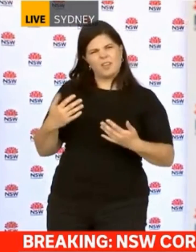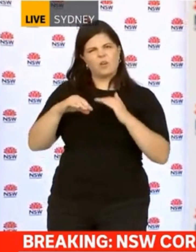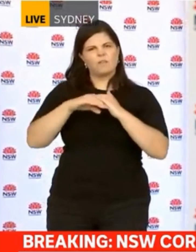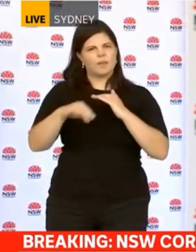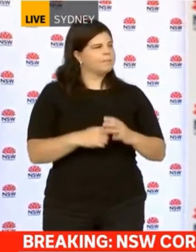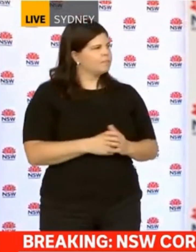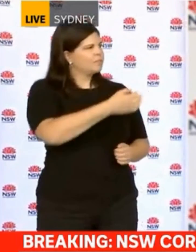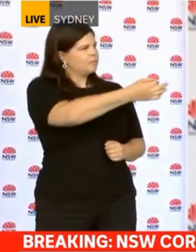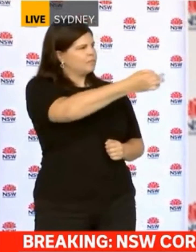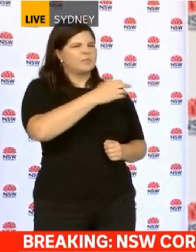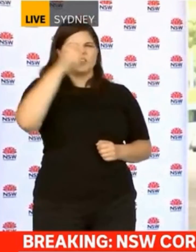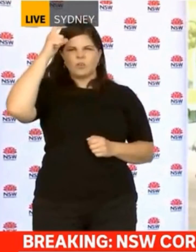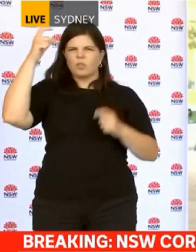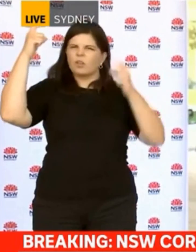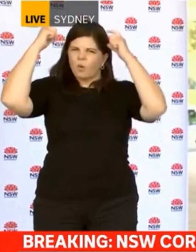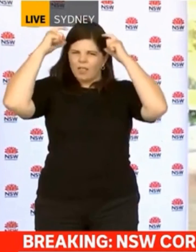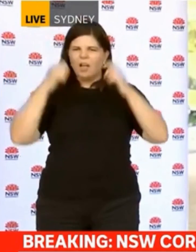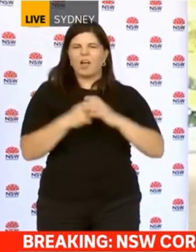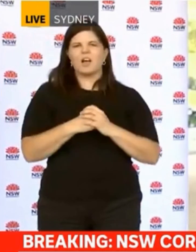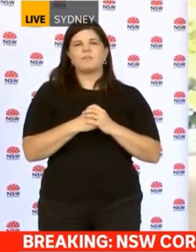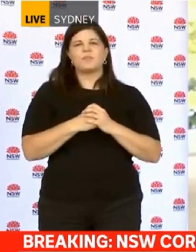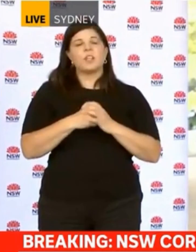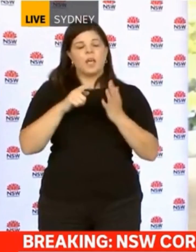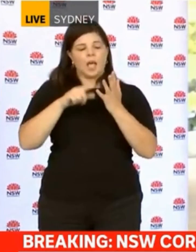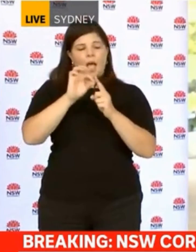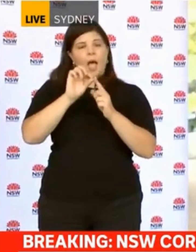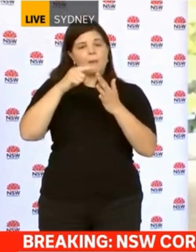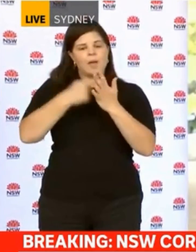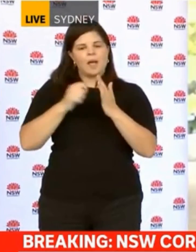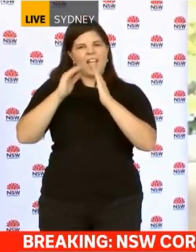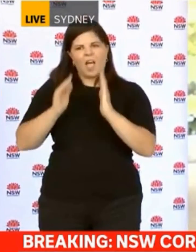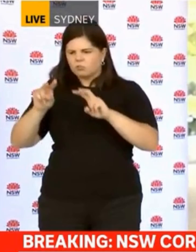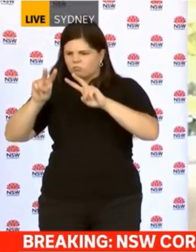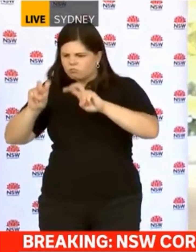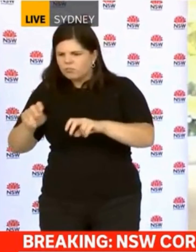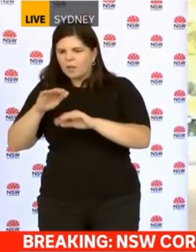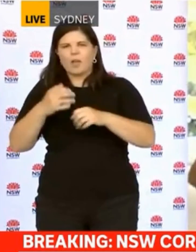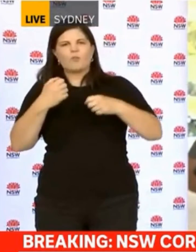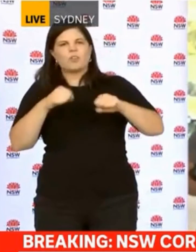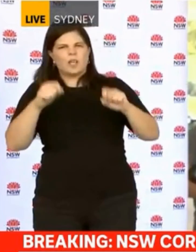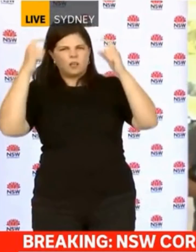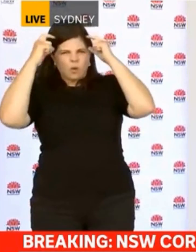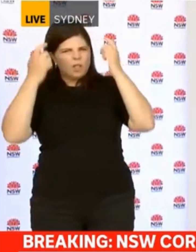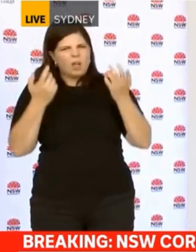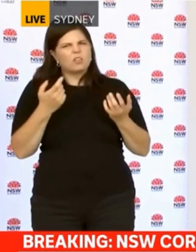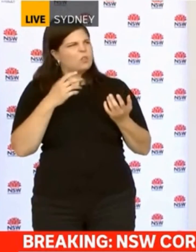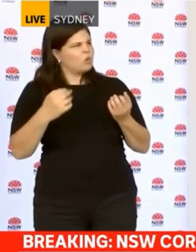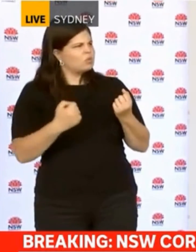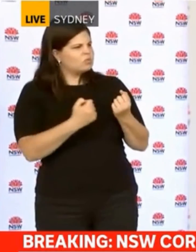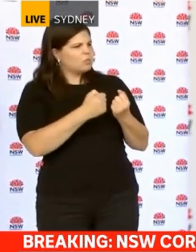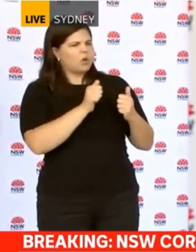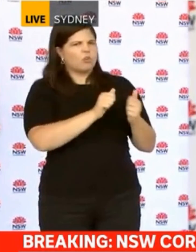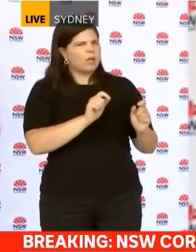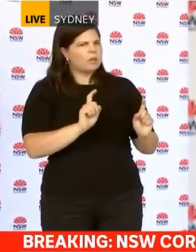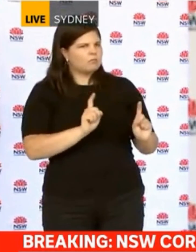why does your Government support more of the recommendations from the Upper House Inquiry into Koala? Well, look, obviously we